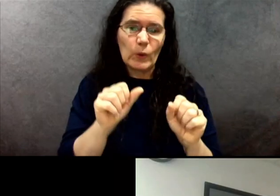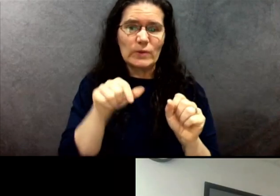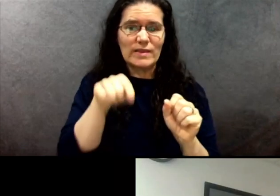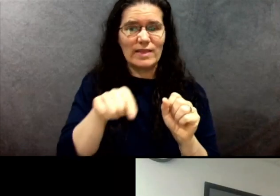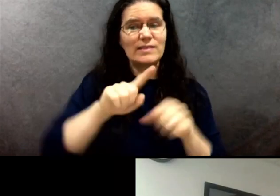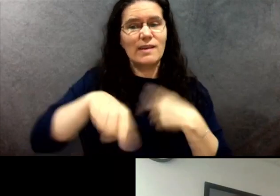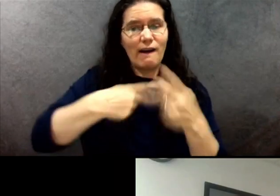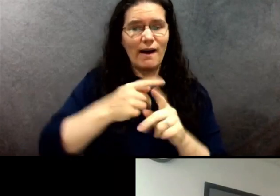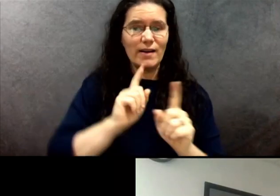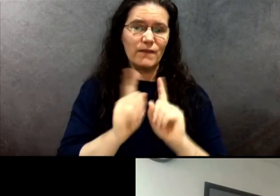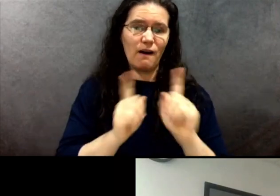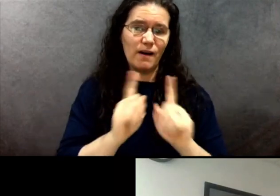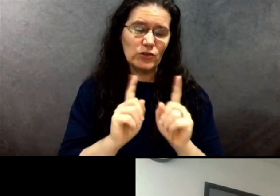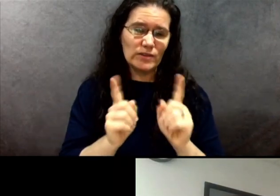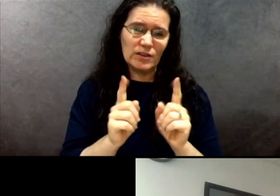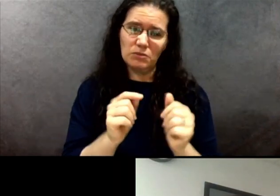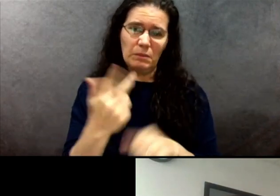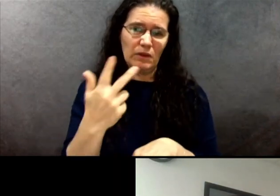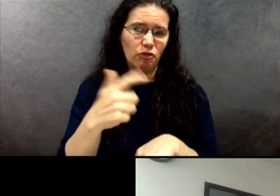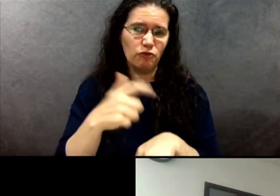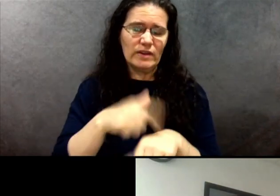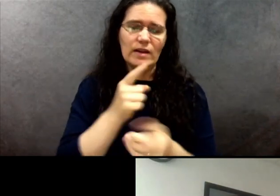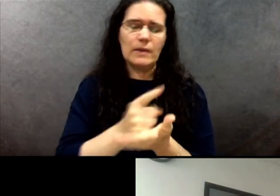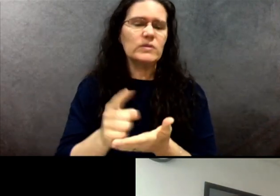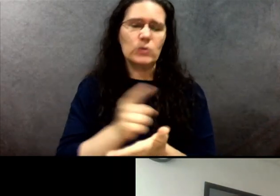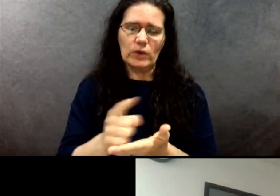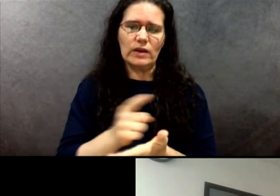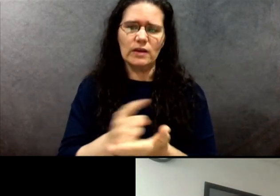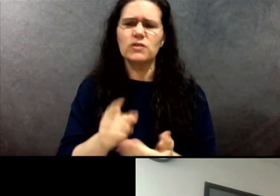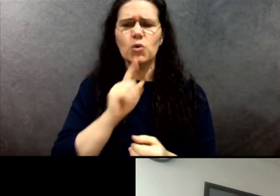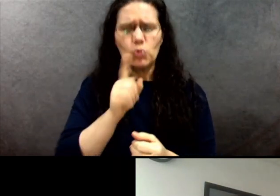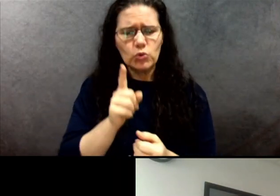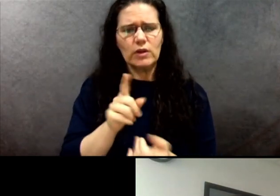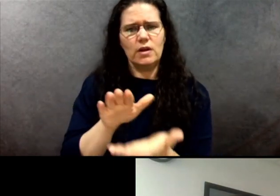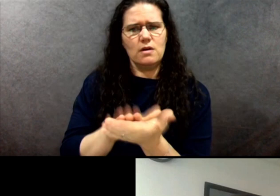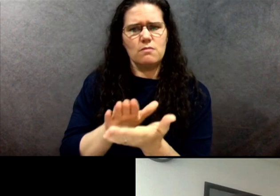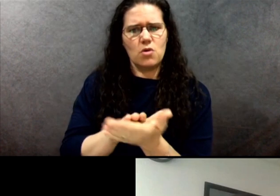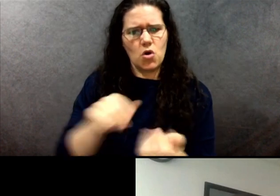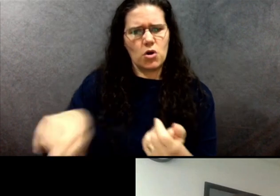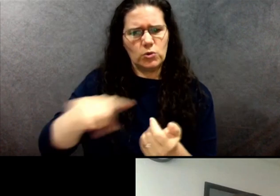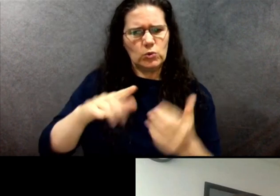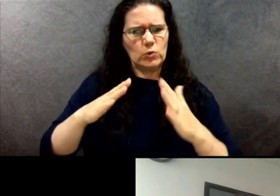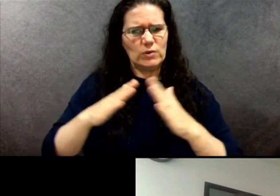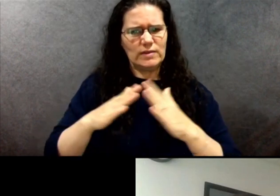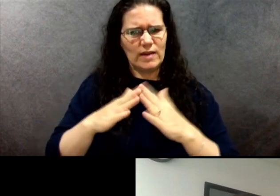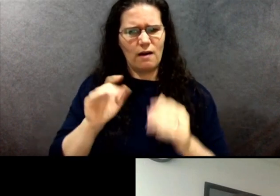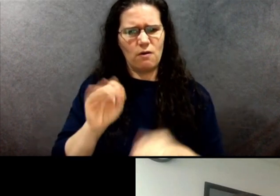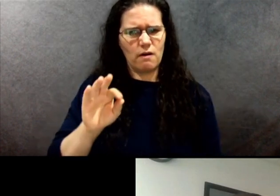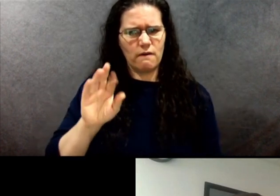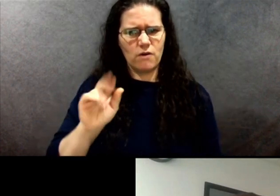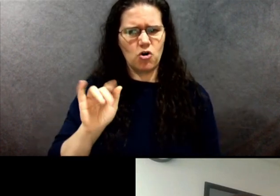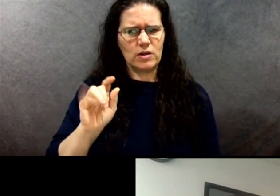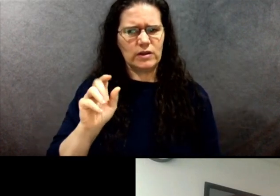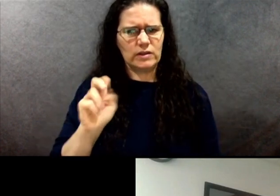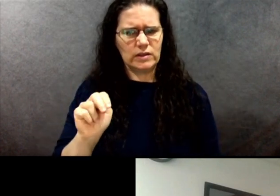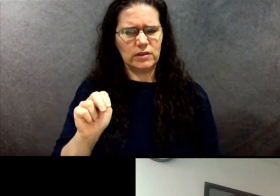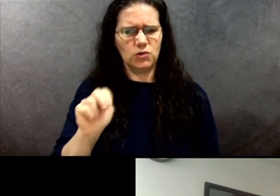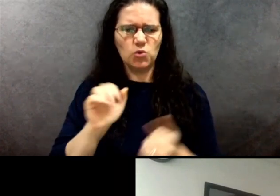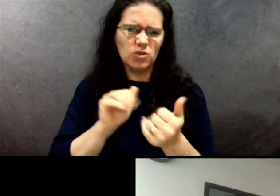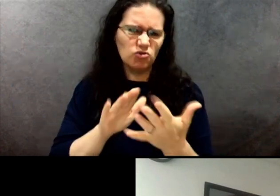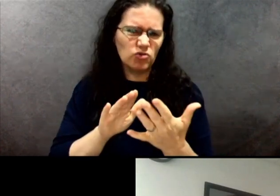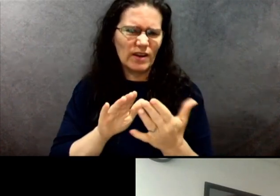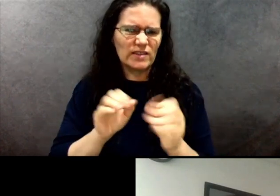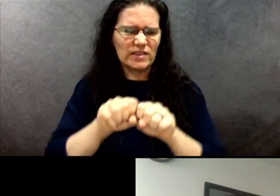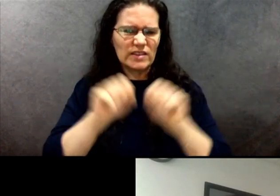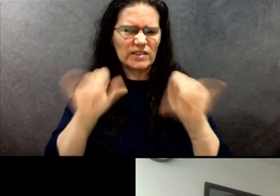the town of Arlington for the work that is doing to address issues with systemic racism and to have